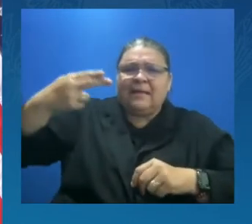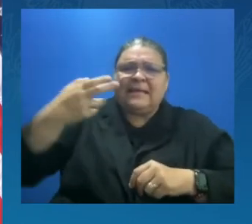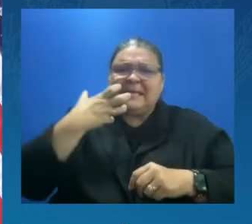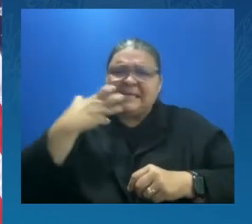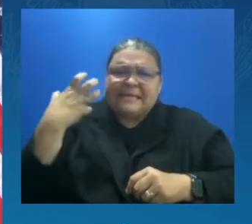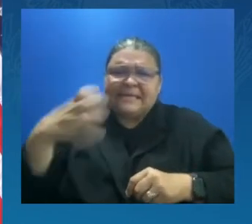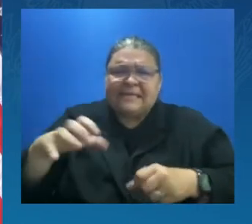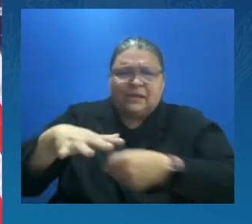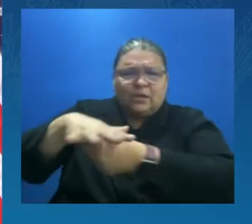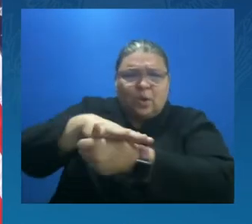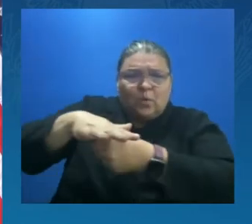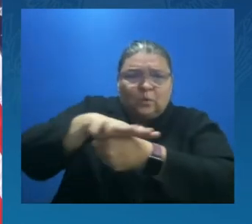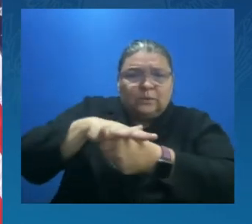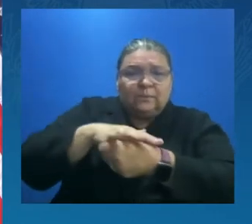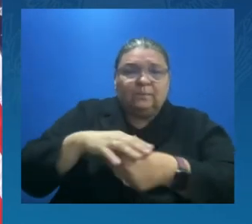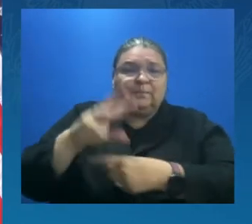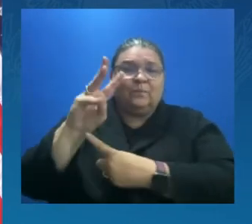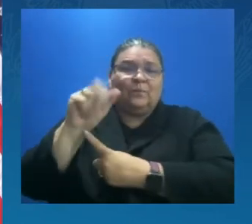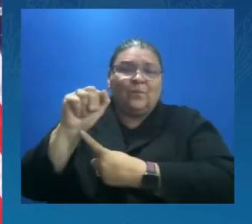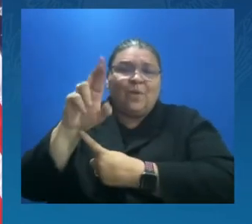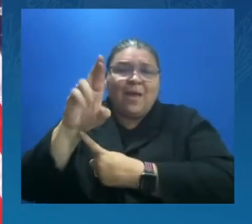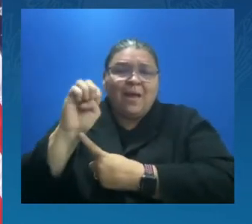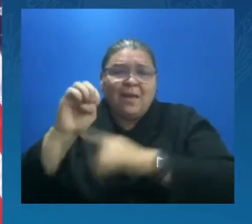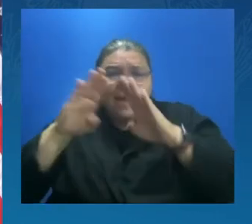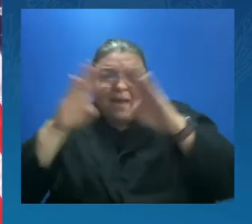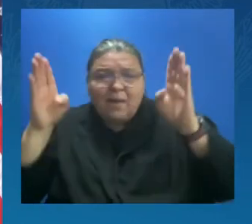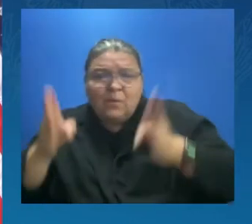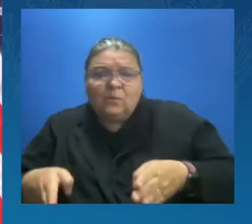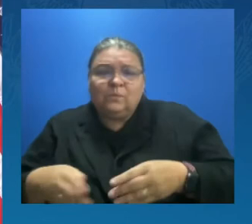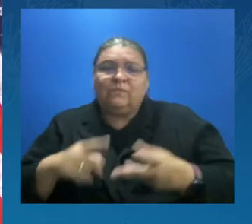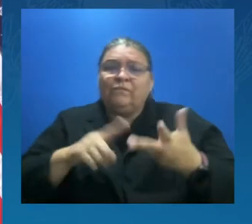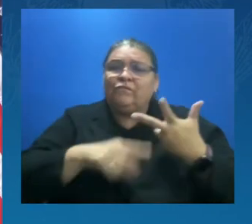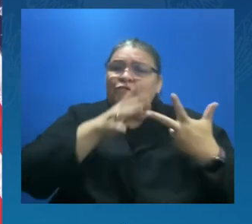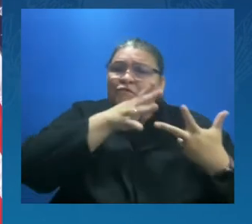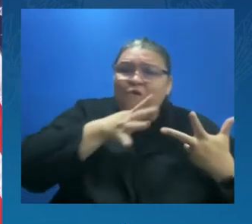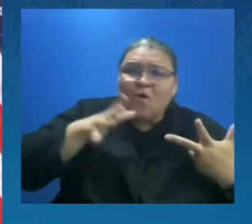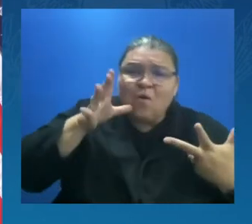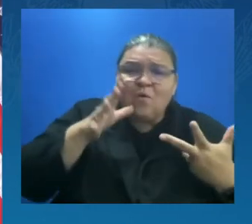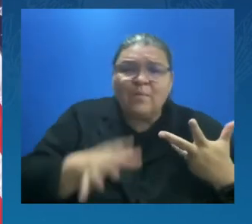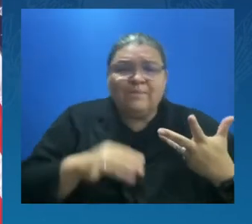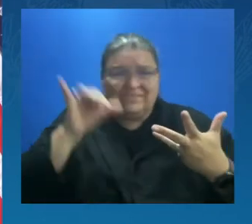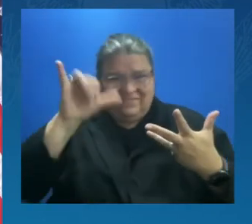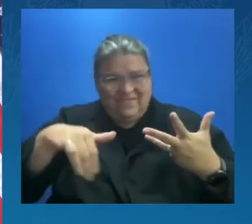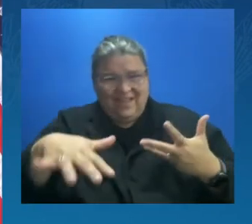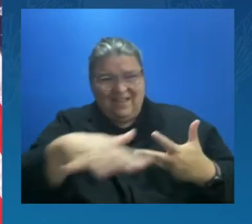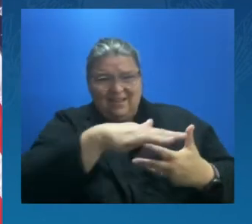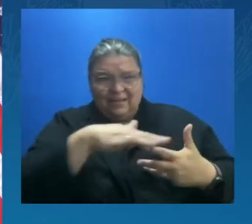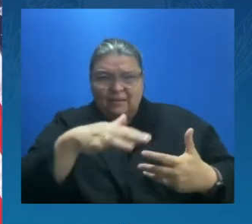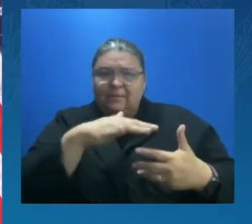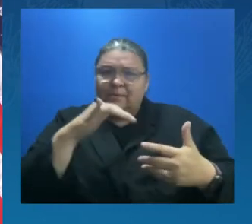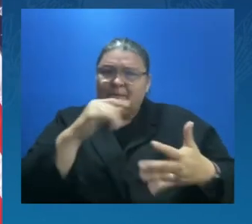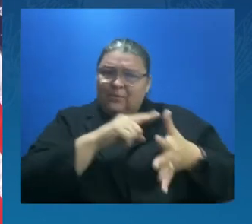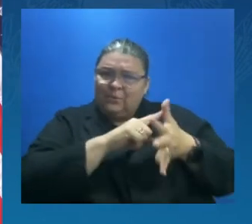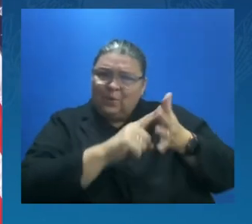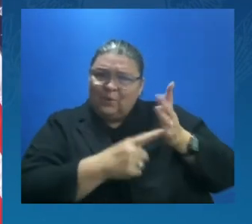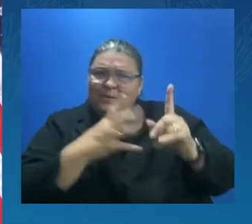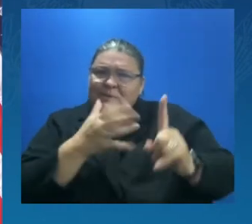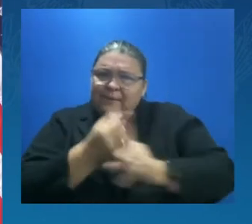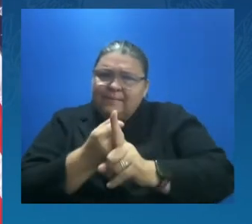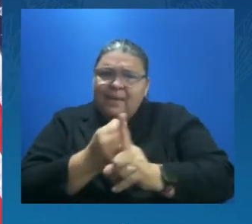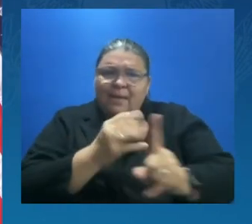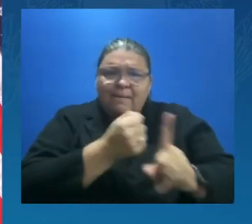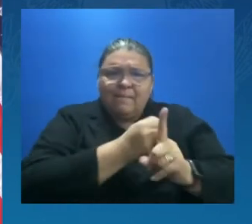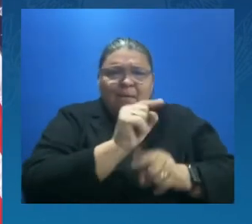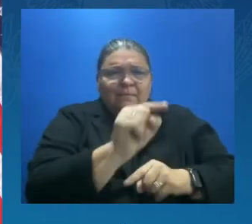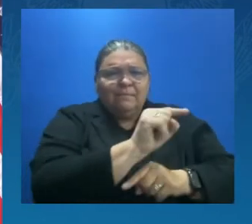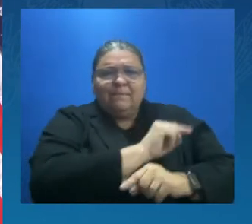Emergency evacuations are often more difficult for people with disabilities. For example, people